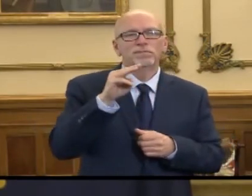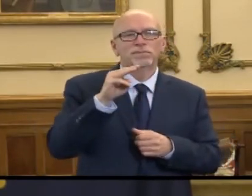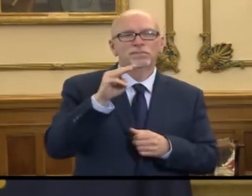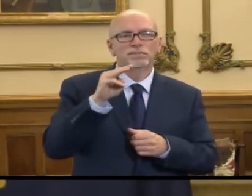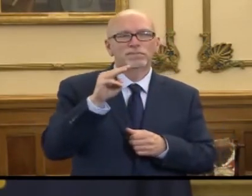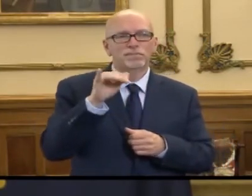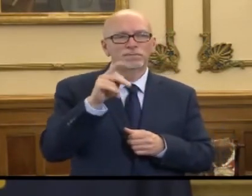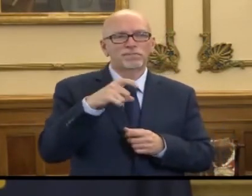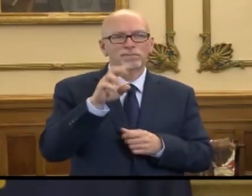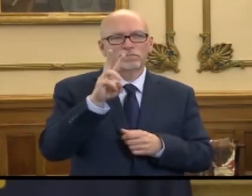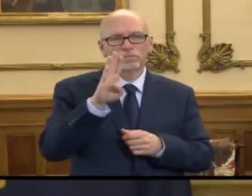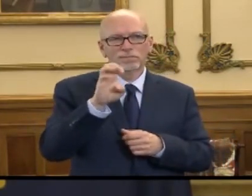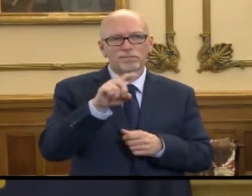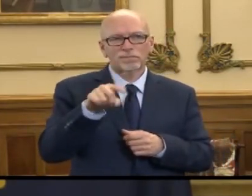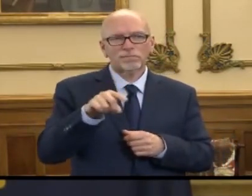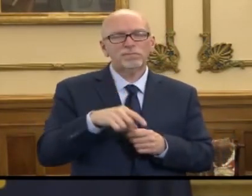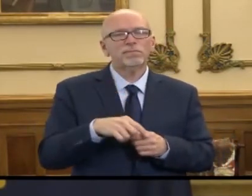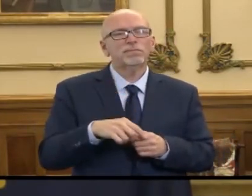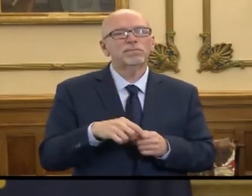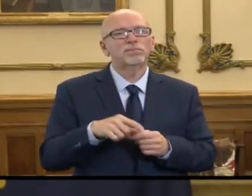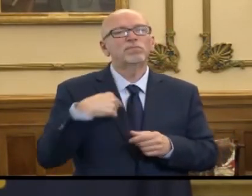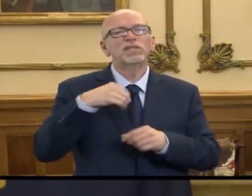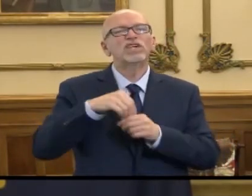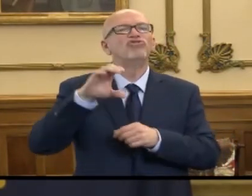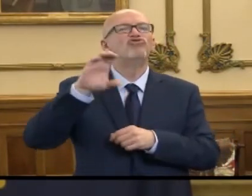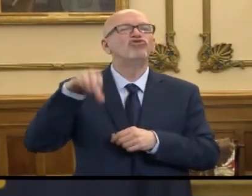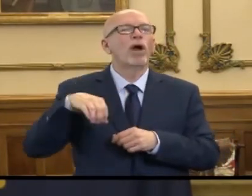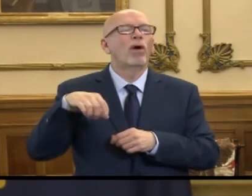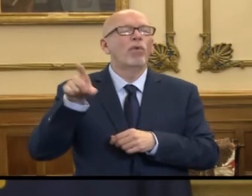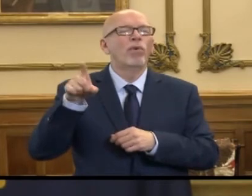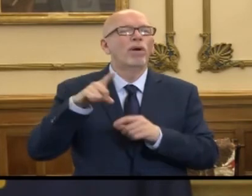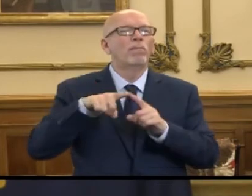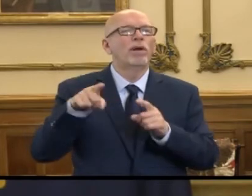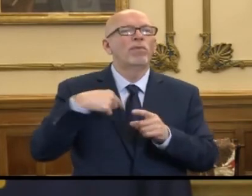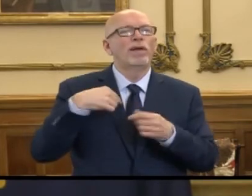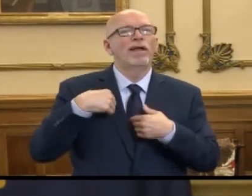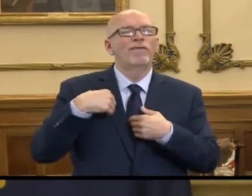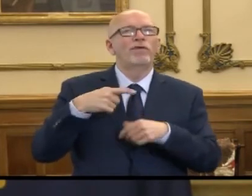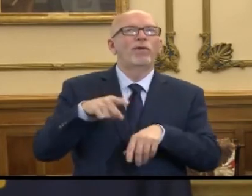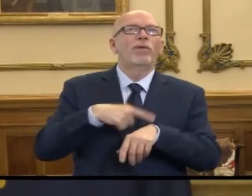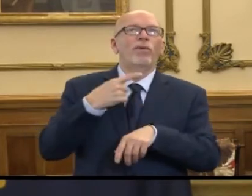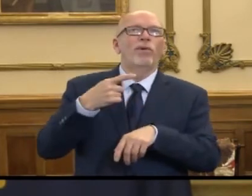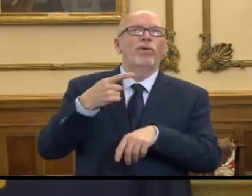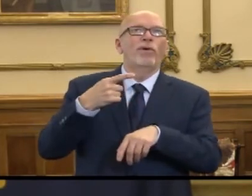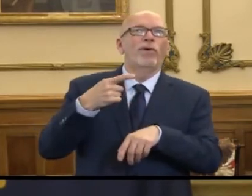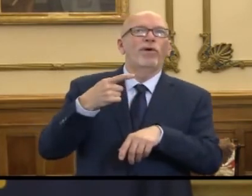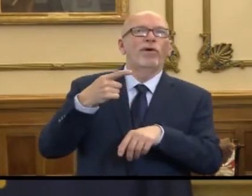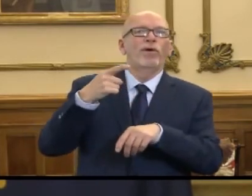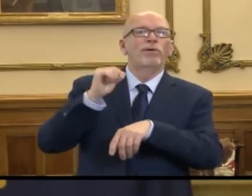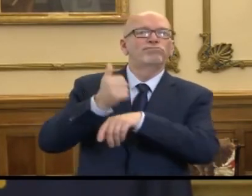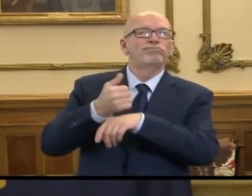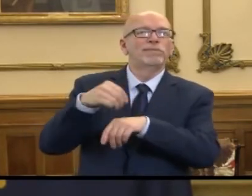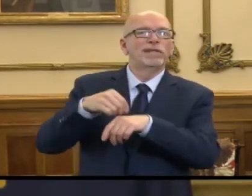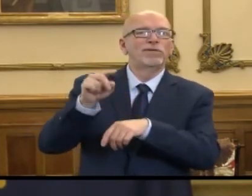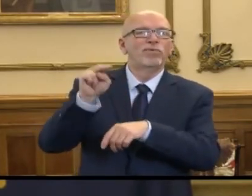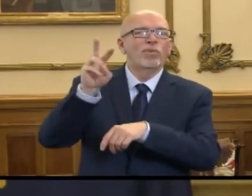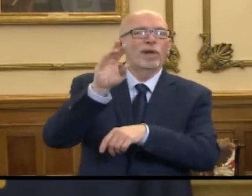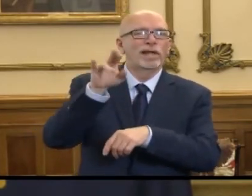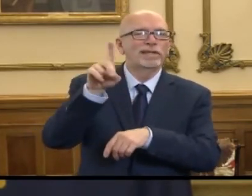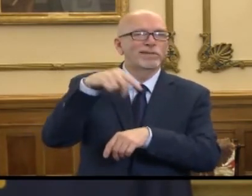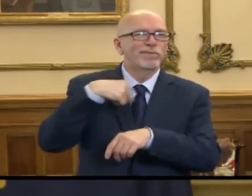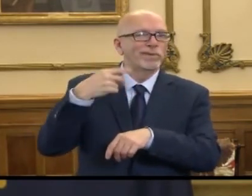with WBEZ. We're based in Chicago, but we've had a longstanding bureau in northwest Indiana for 12 years.